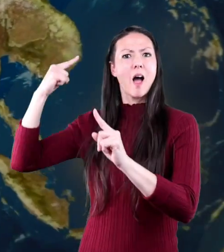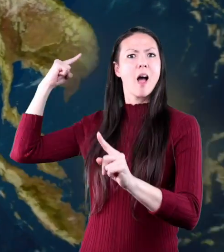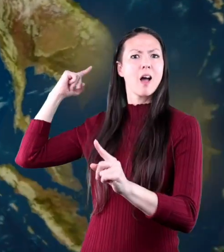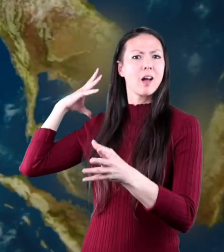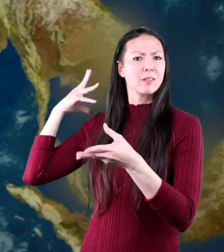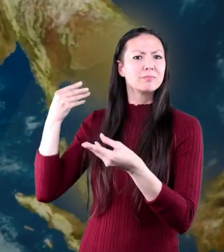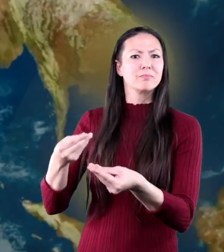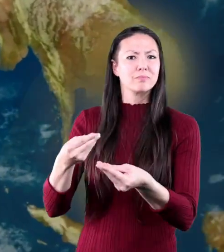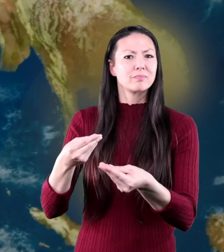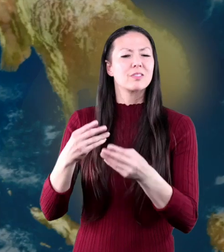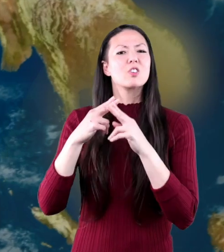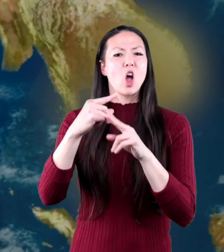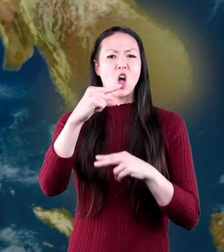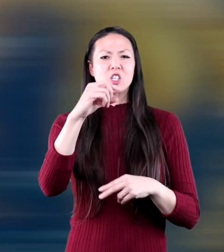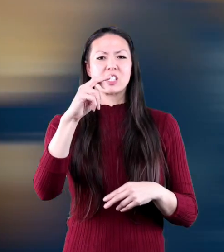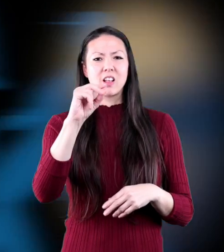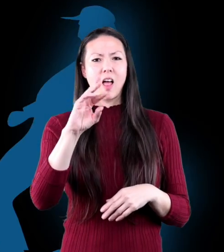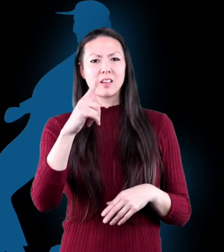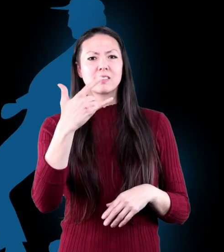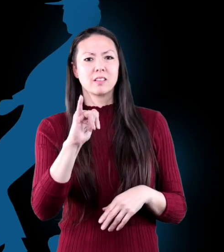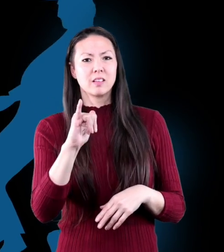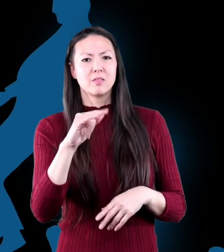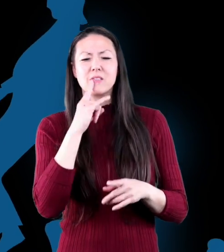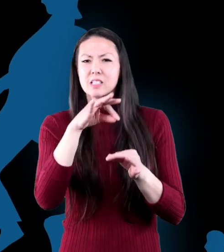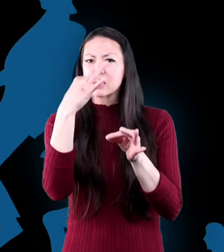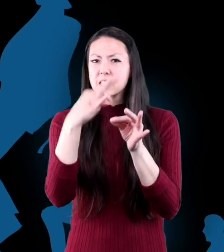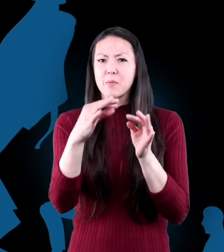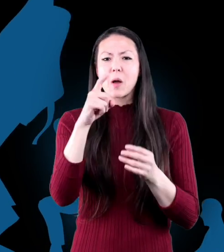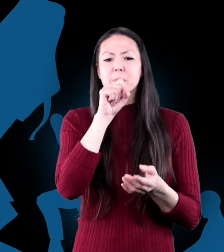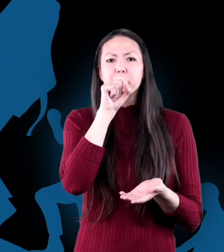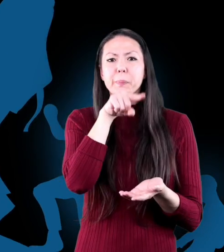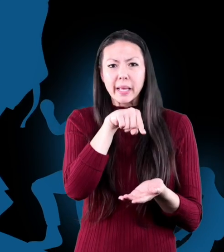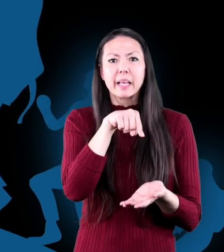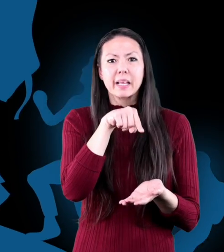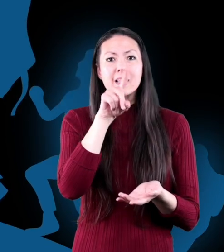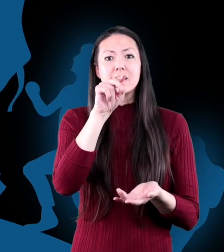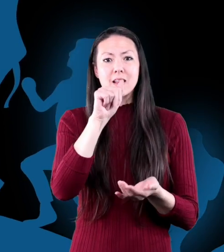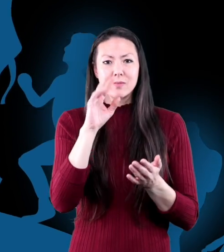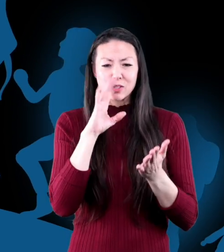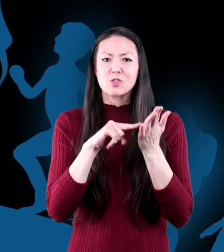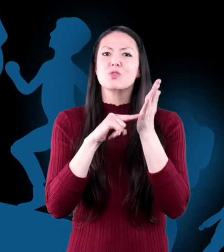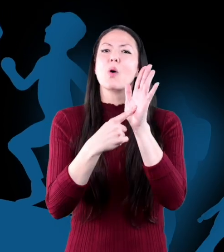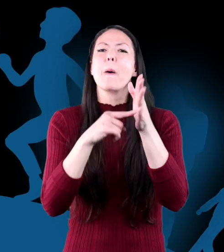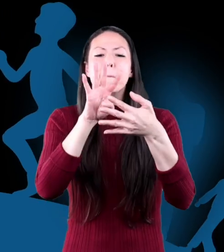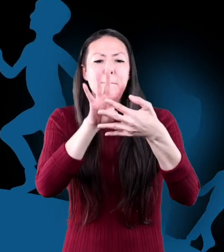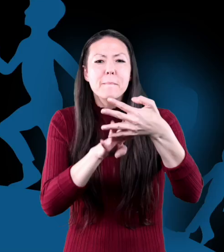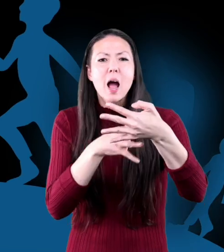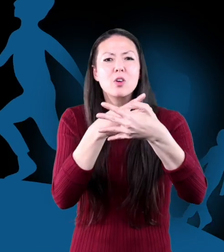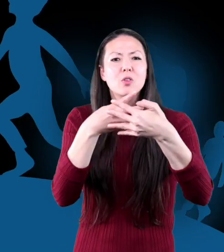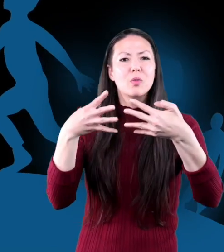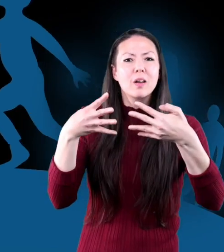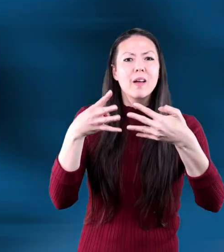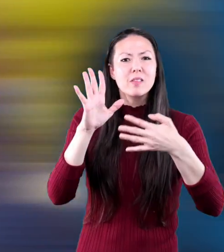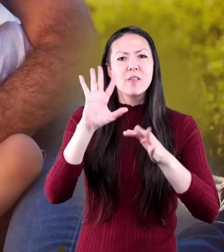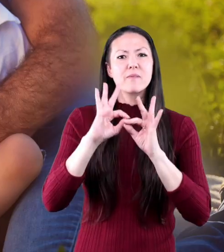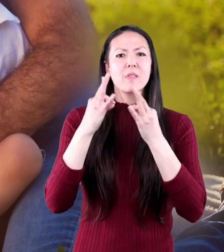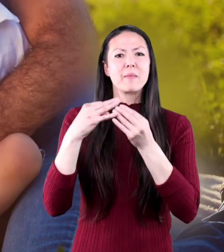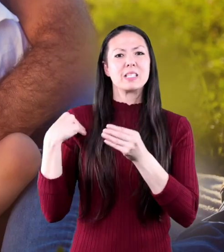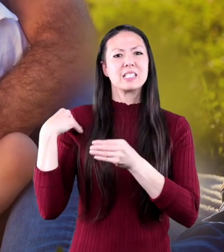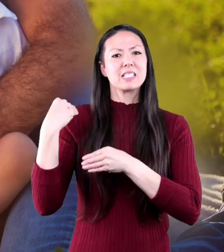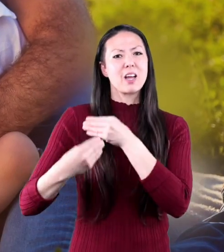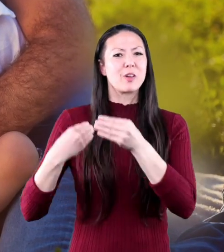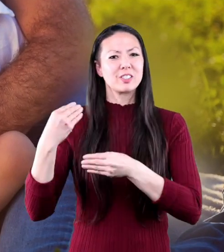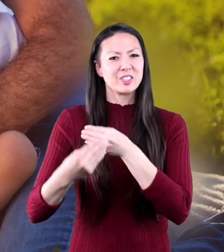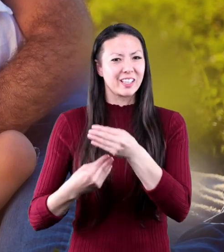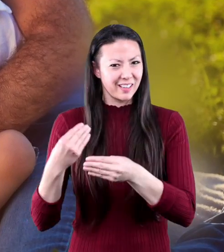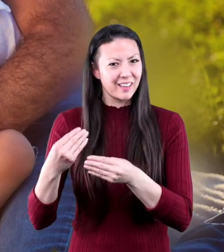kind of work is also called genealogy. From a simple drop of spit, your DNA can show the migration pattern of many